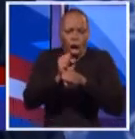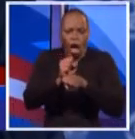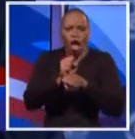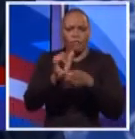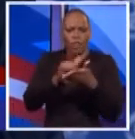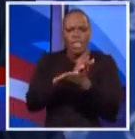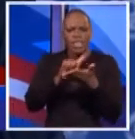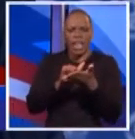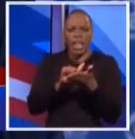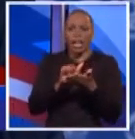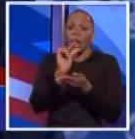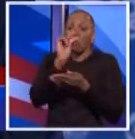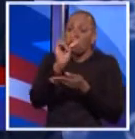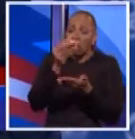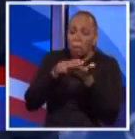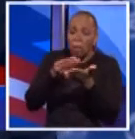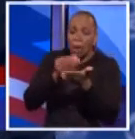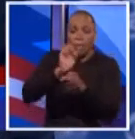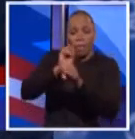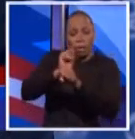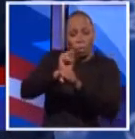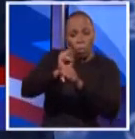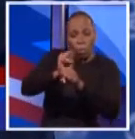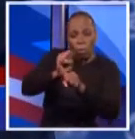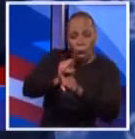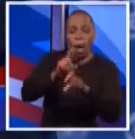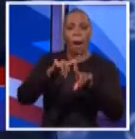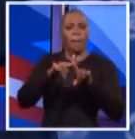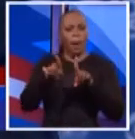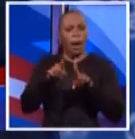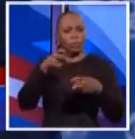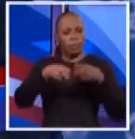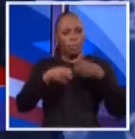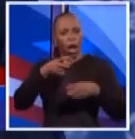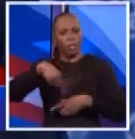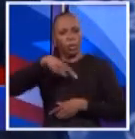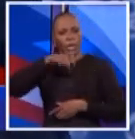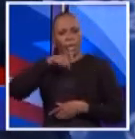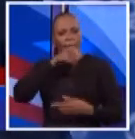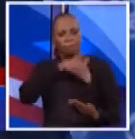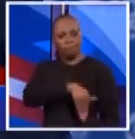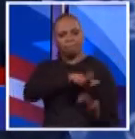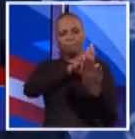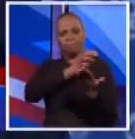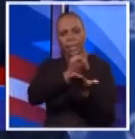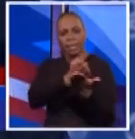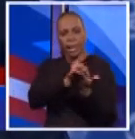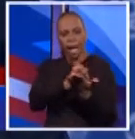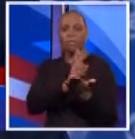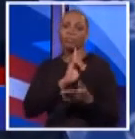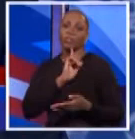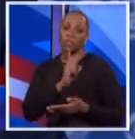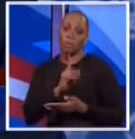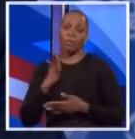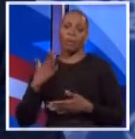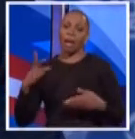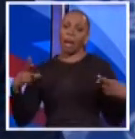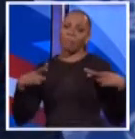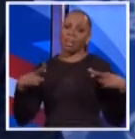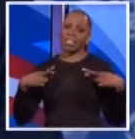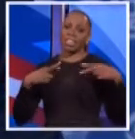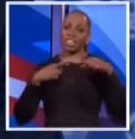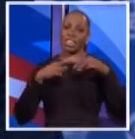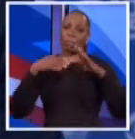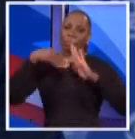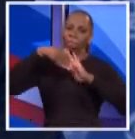money, but really keep our city running. But here's the issue that we have to face economically. The truth is our pension costs are spiraling. In 2001,